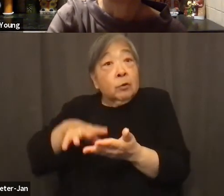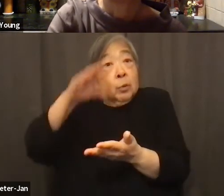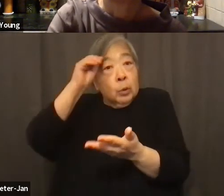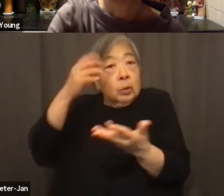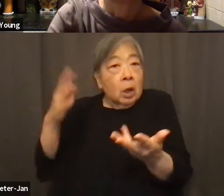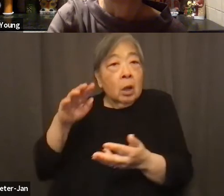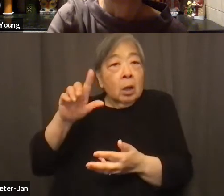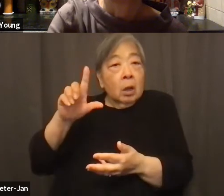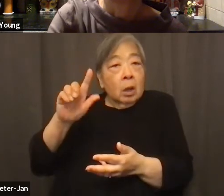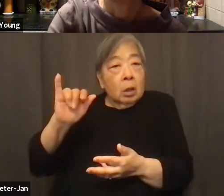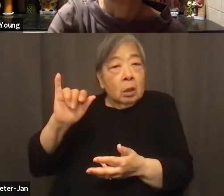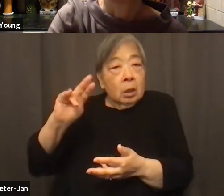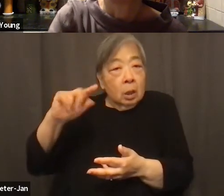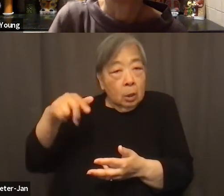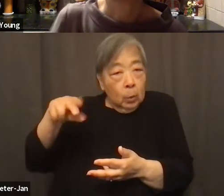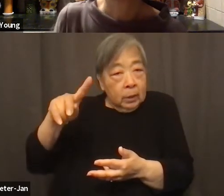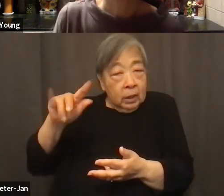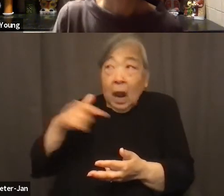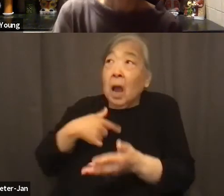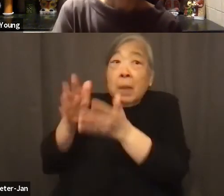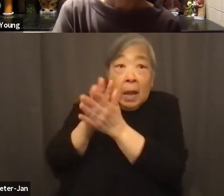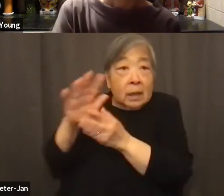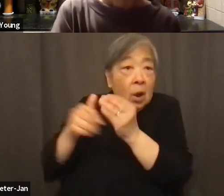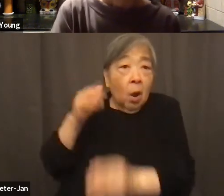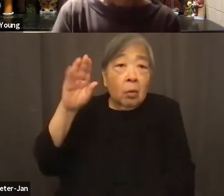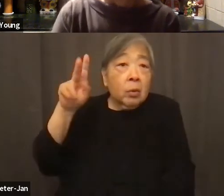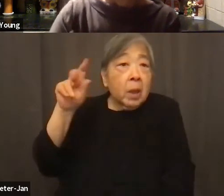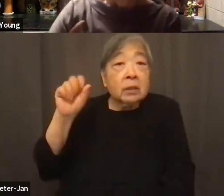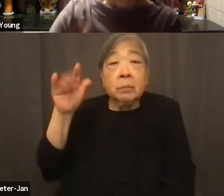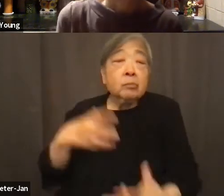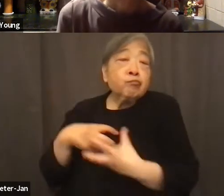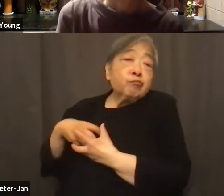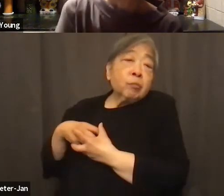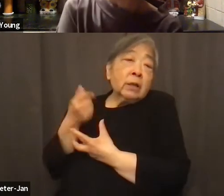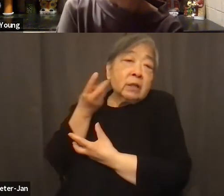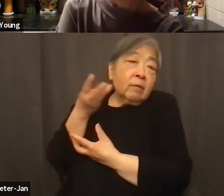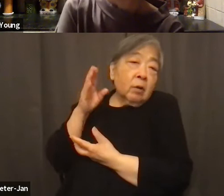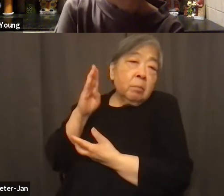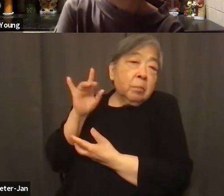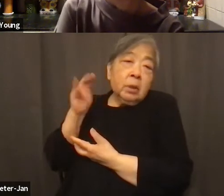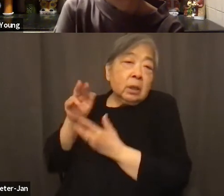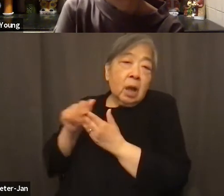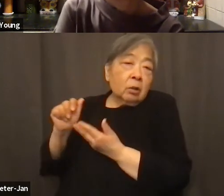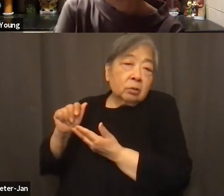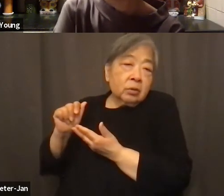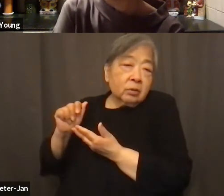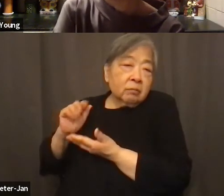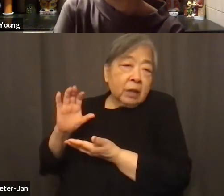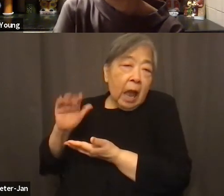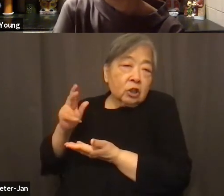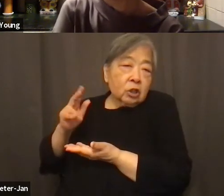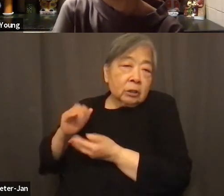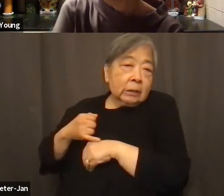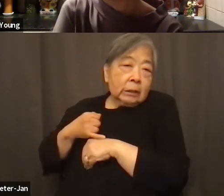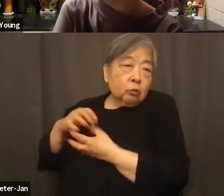I'm asking all the banks that are sitting on billions of dollars of cash earning tremendous amount of interest extend